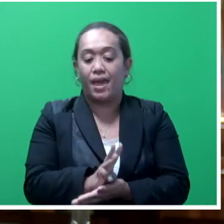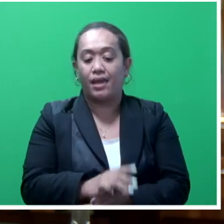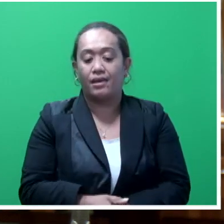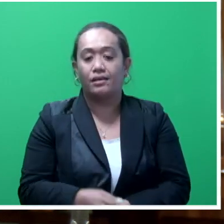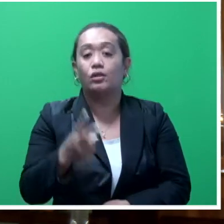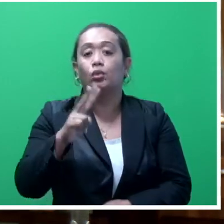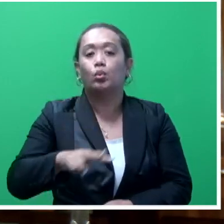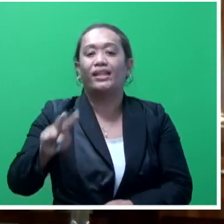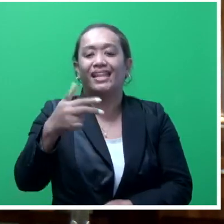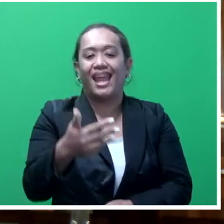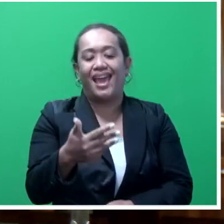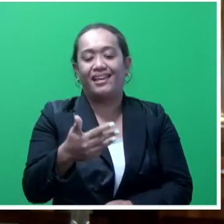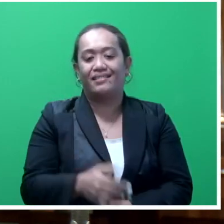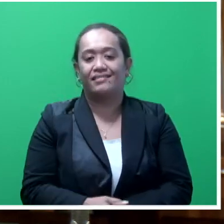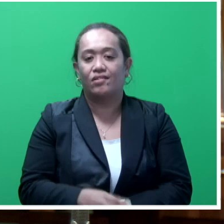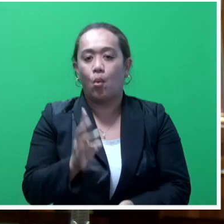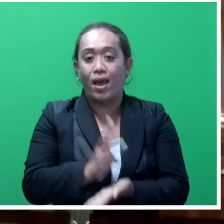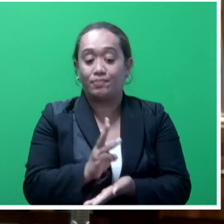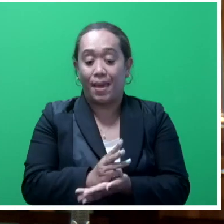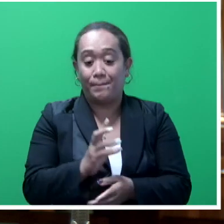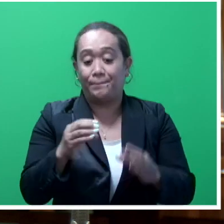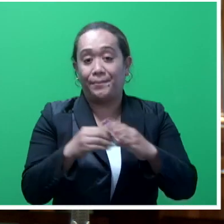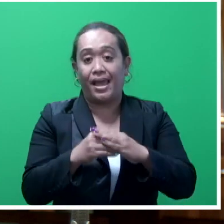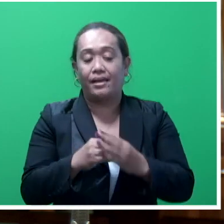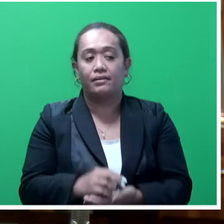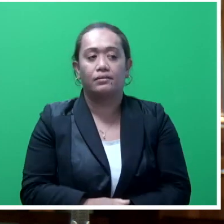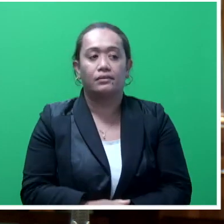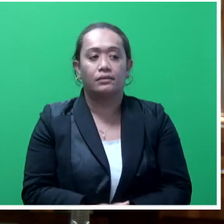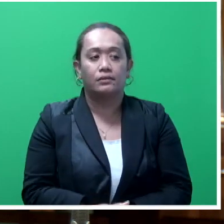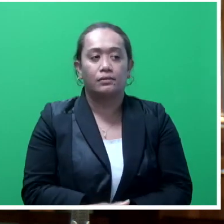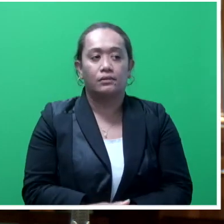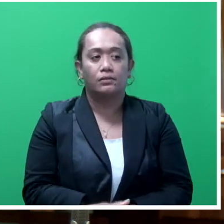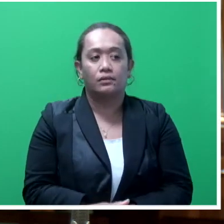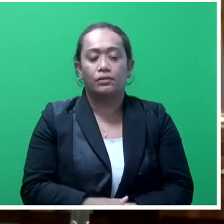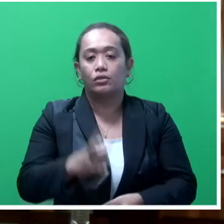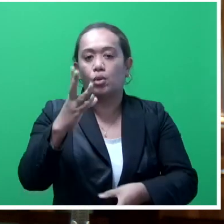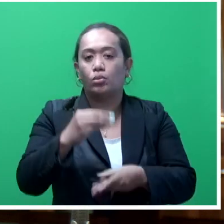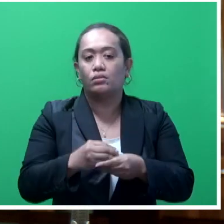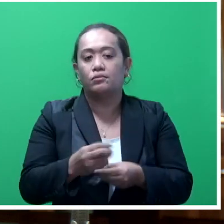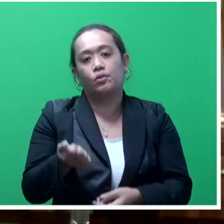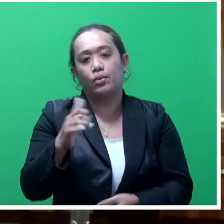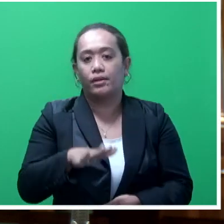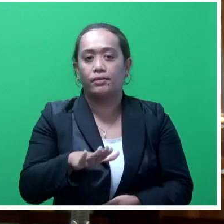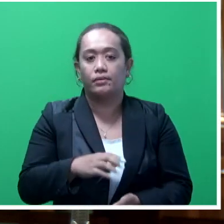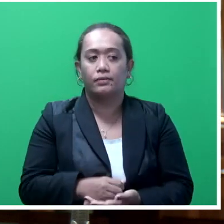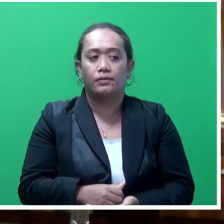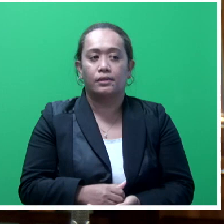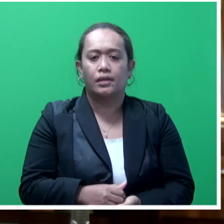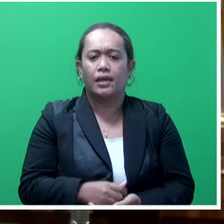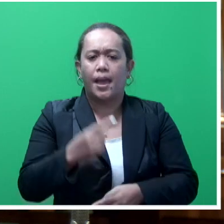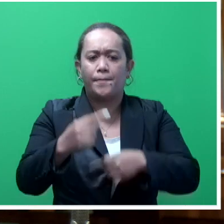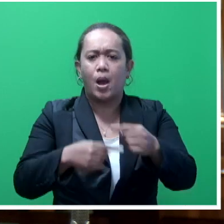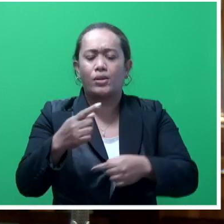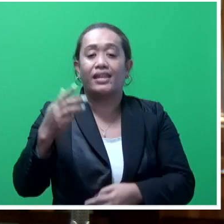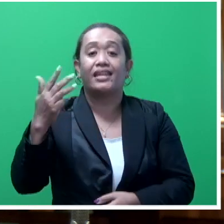a list of the 151,575 members, Mr Speaker, sir, who have moratoriums with them. About 900 of these